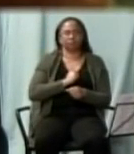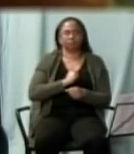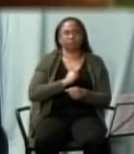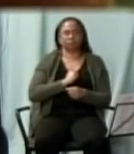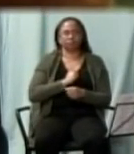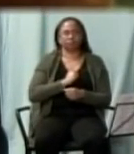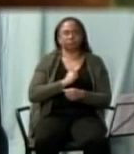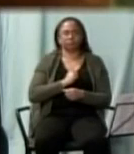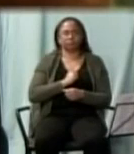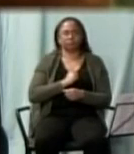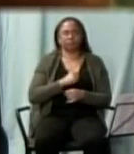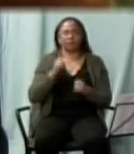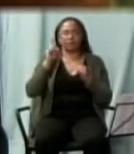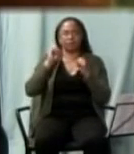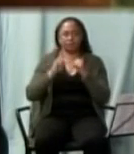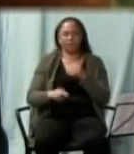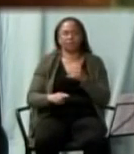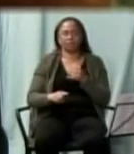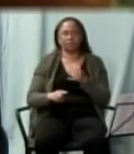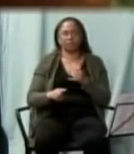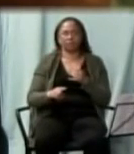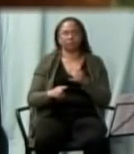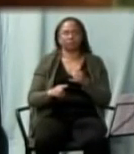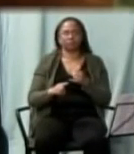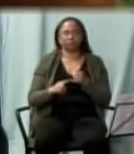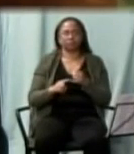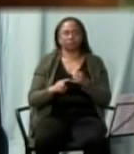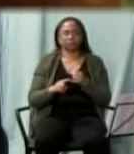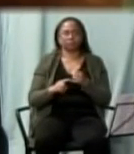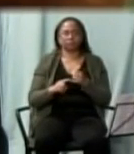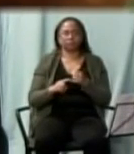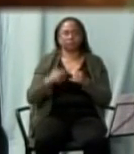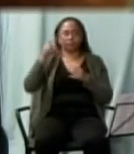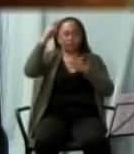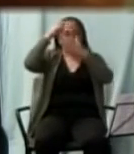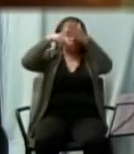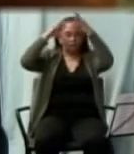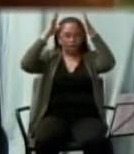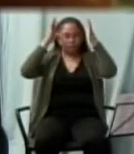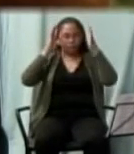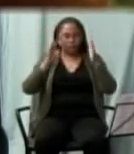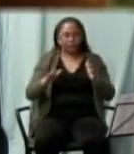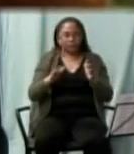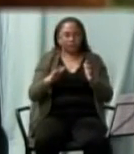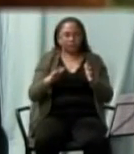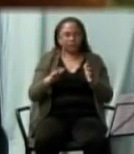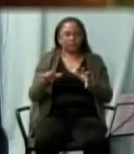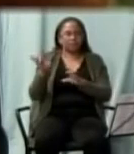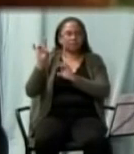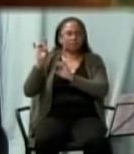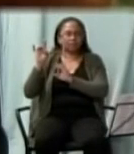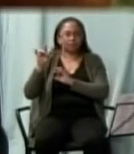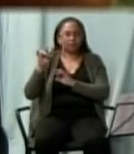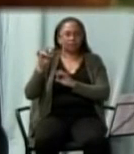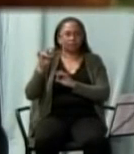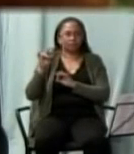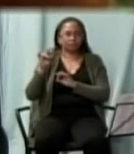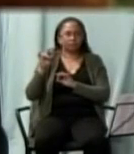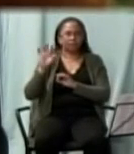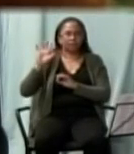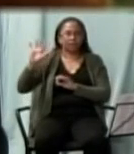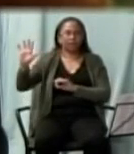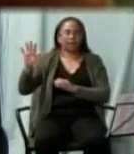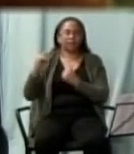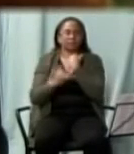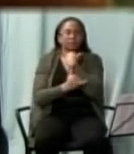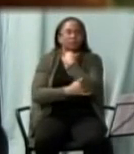and then finally we are told a prophet is only despised in his own country